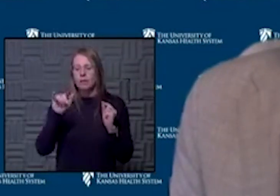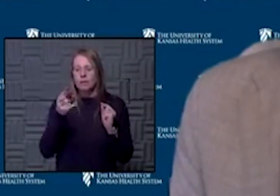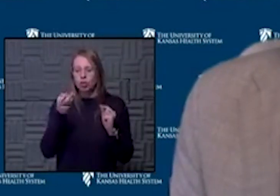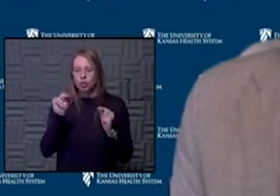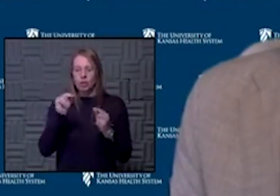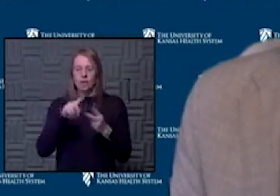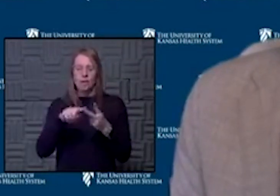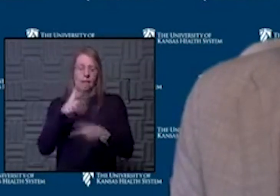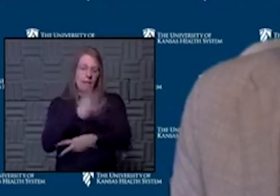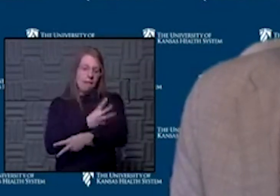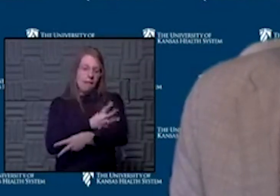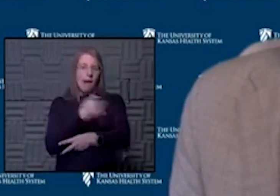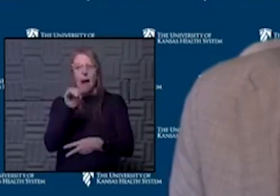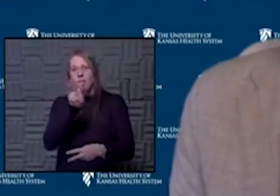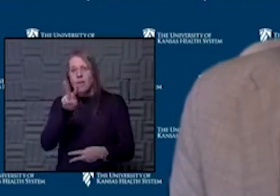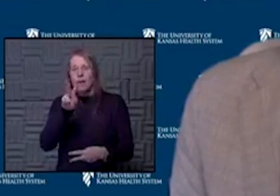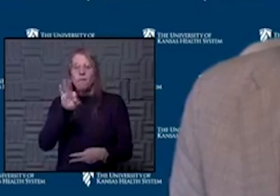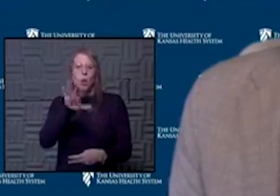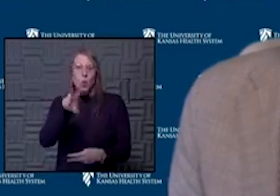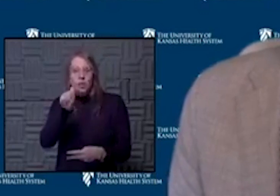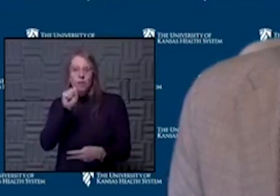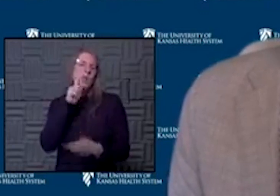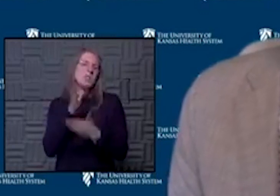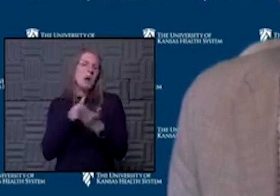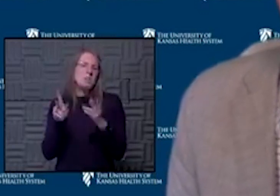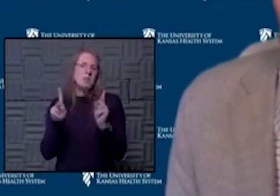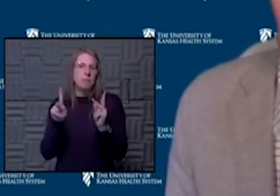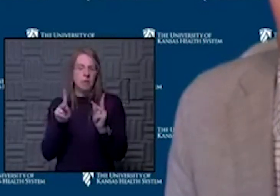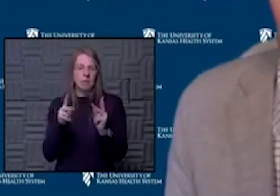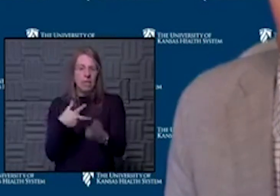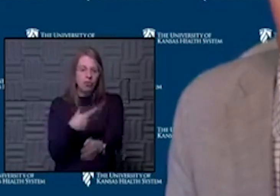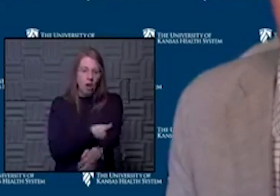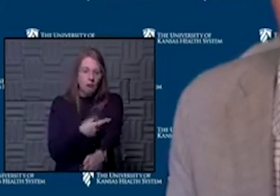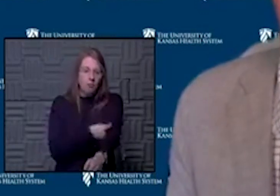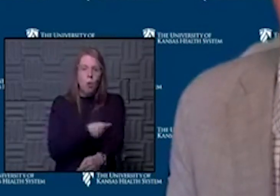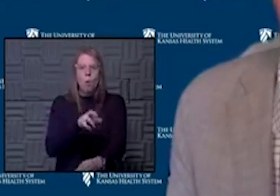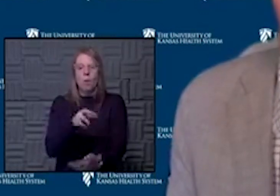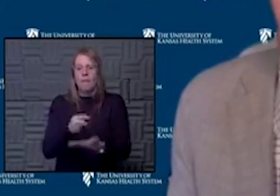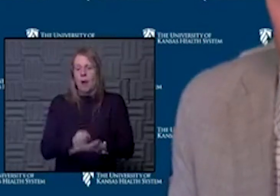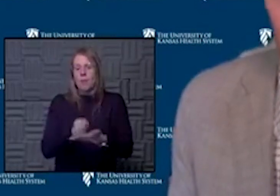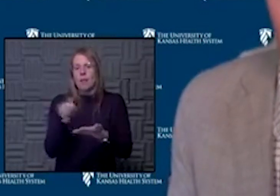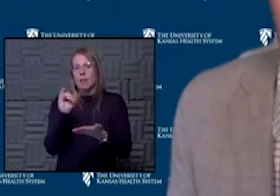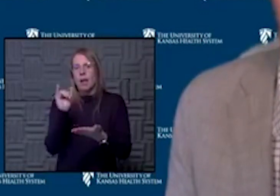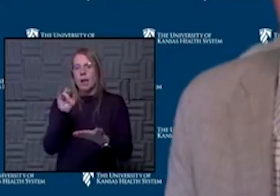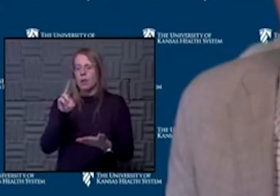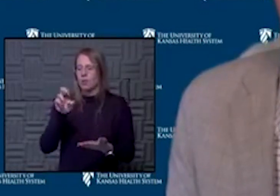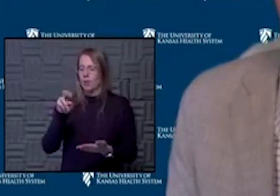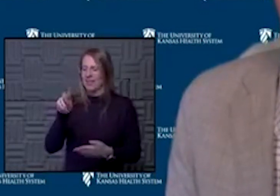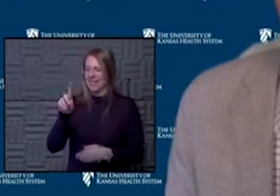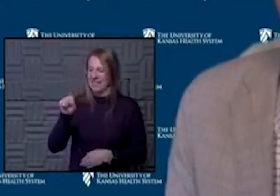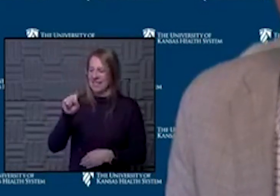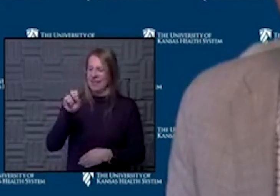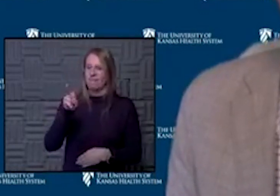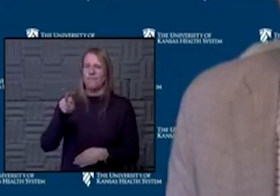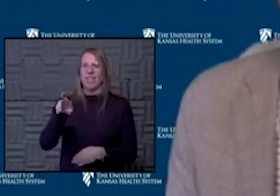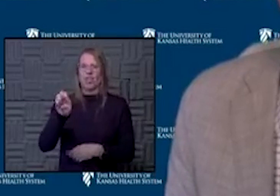IV fluids for some people, specific injectables or therapies that we might use, like remdesivir, for example,